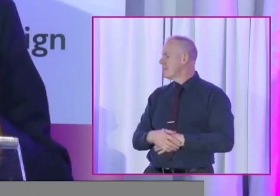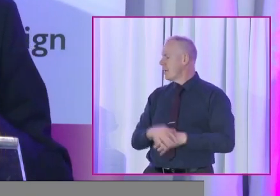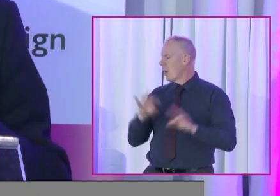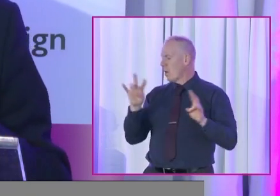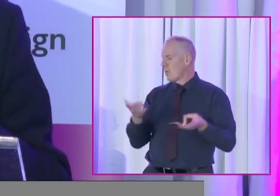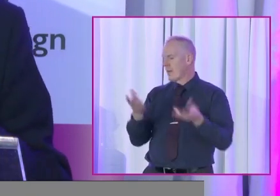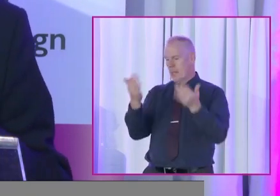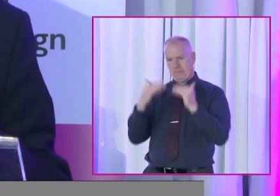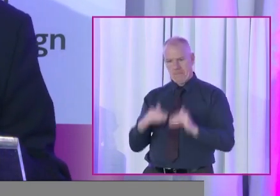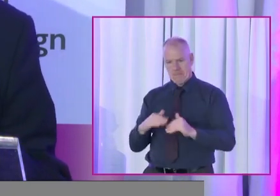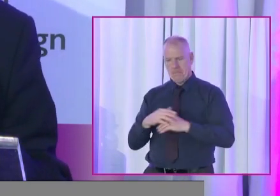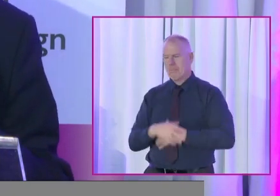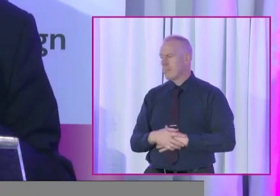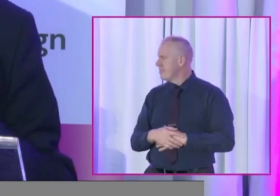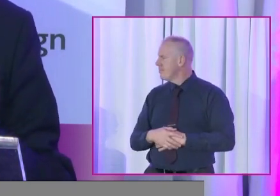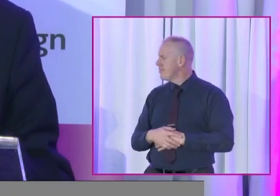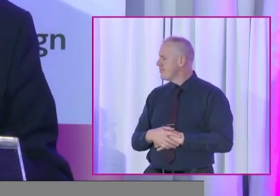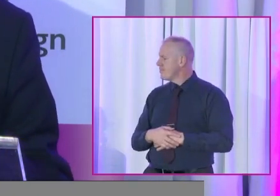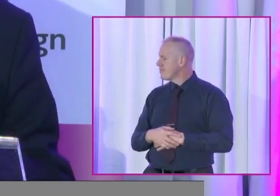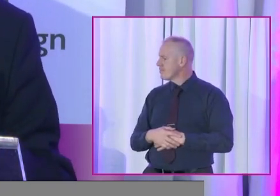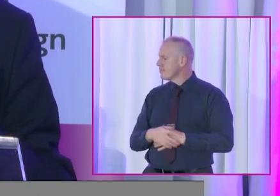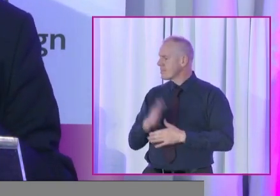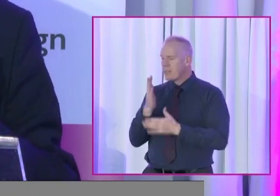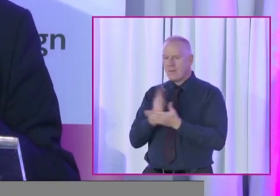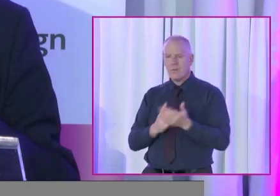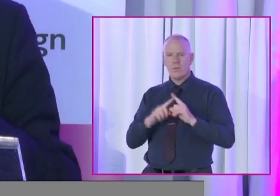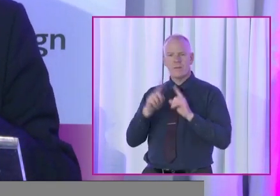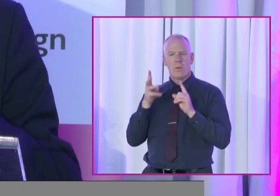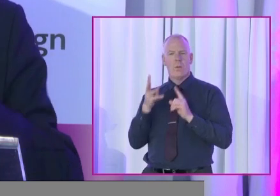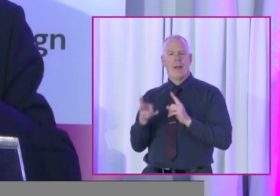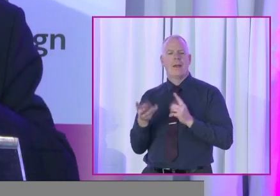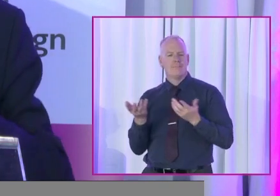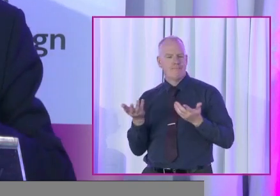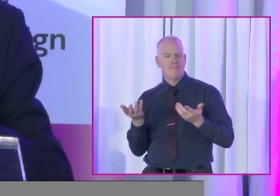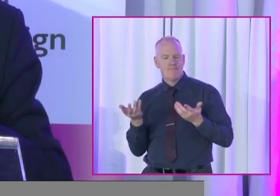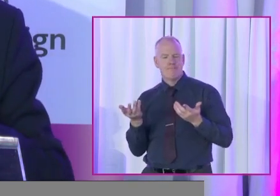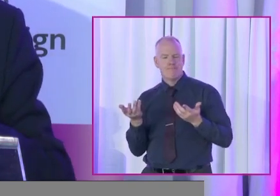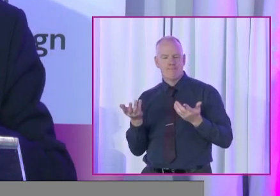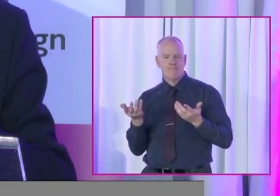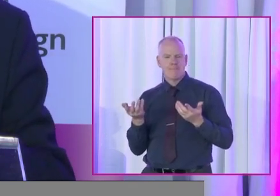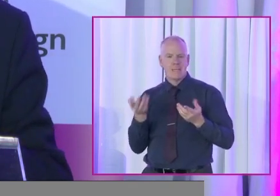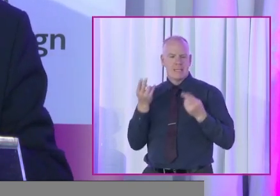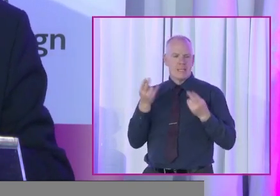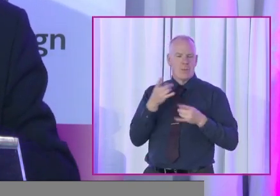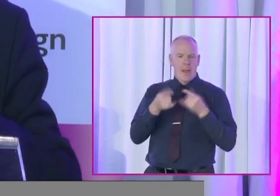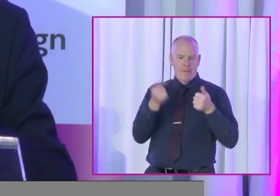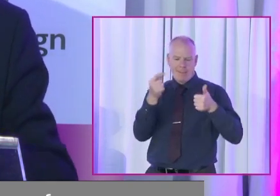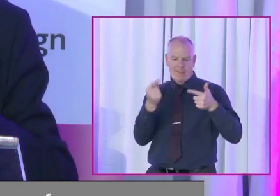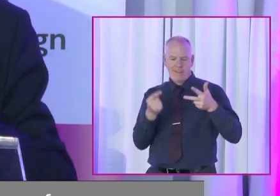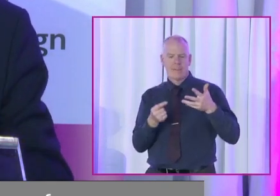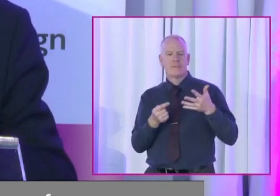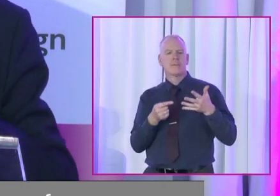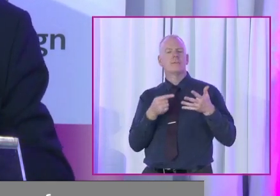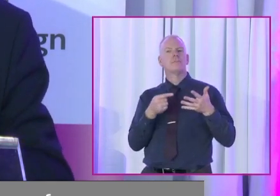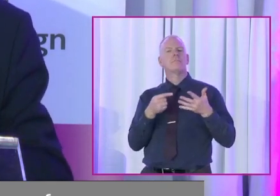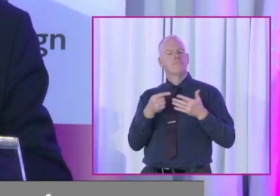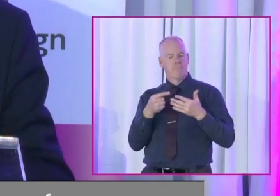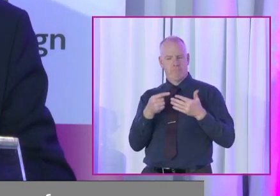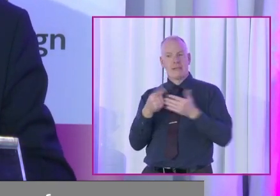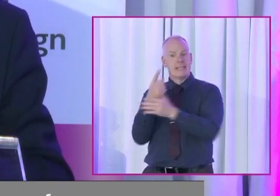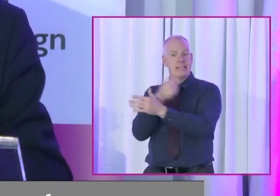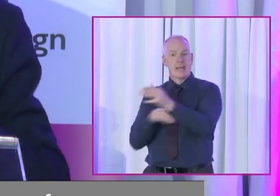there are a number of ways, a couple of things need to happen. More disabled